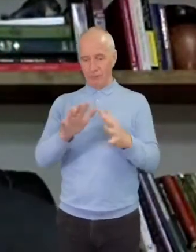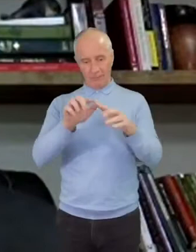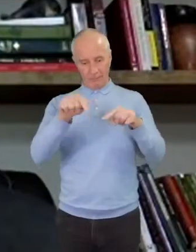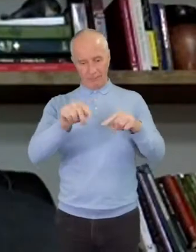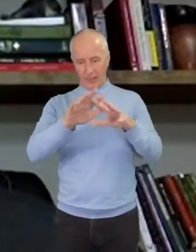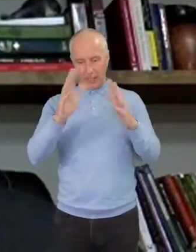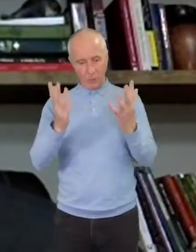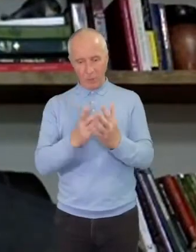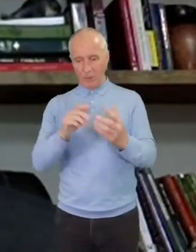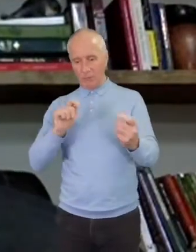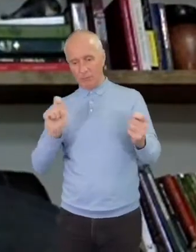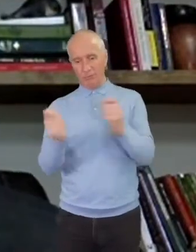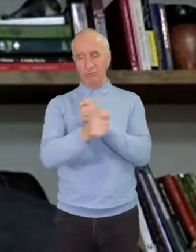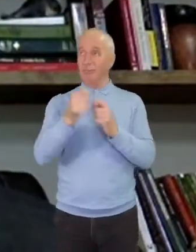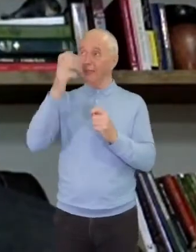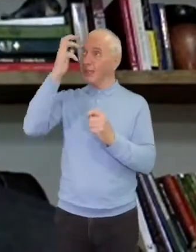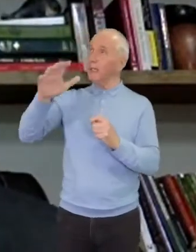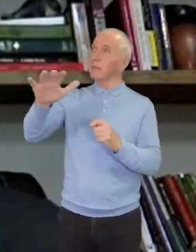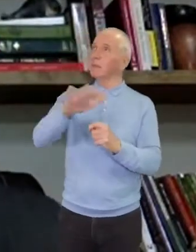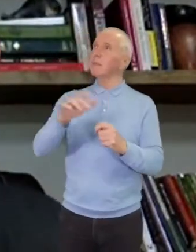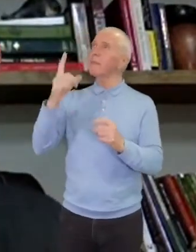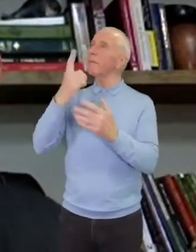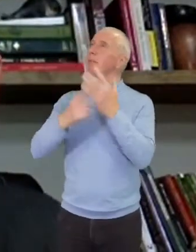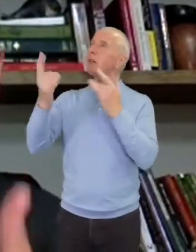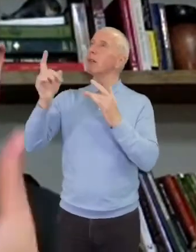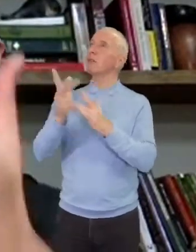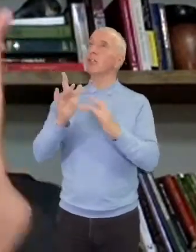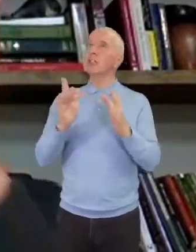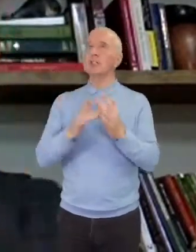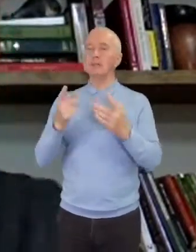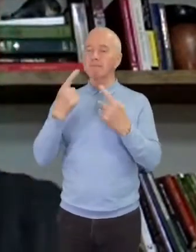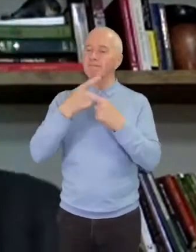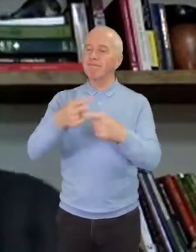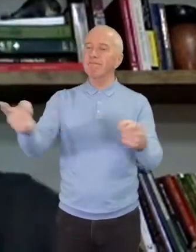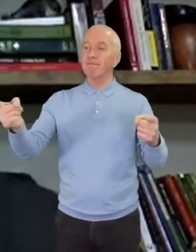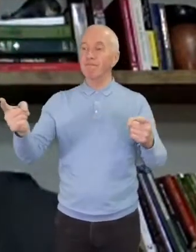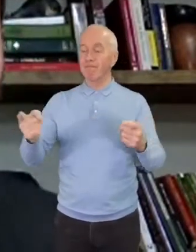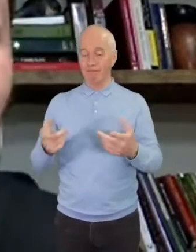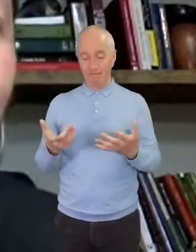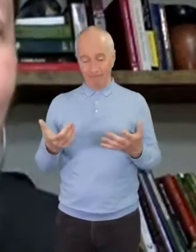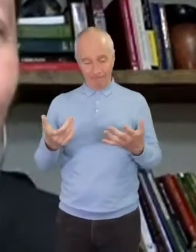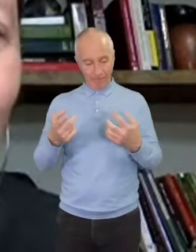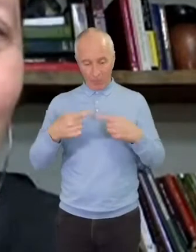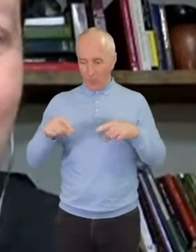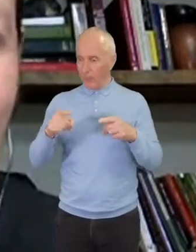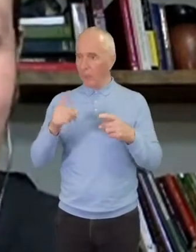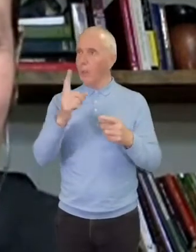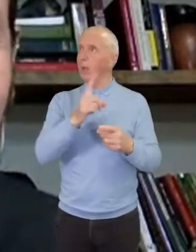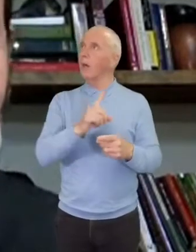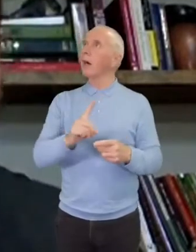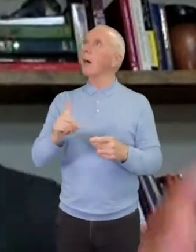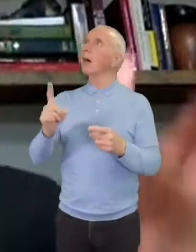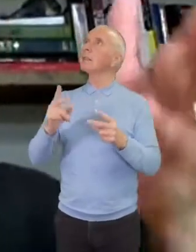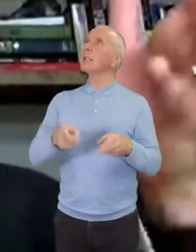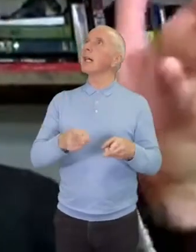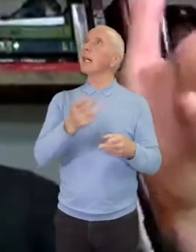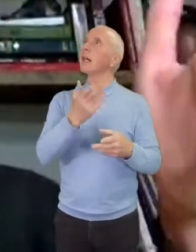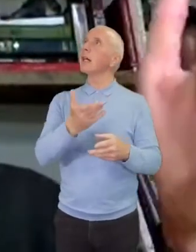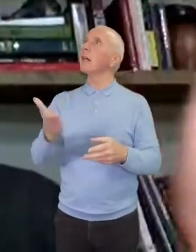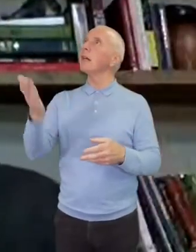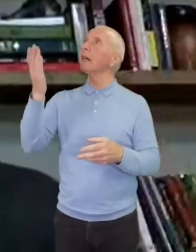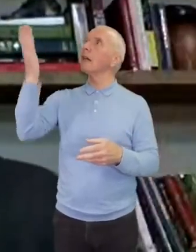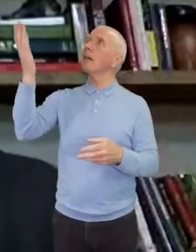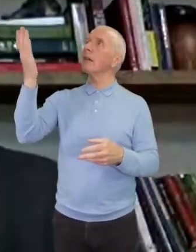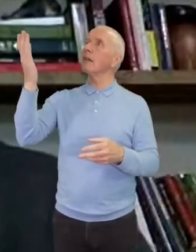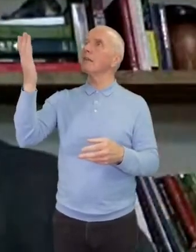right? That the kingdom of God, Jesus talked about, was not just something we're going to go up to when we die, but something